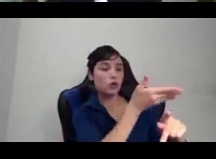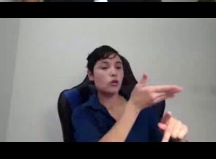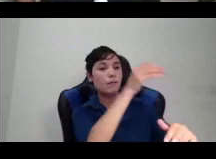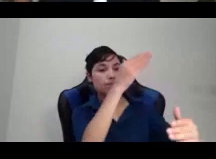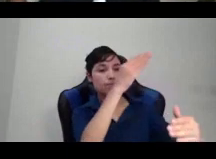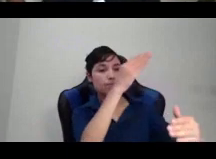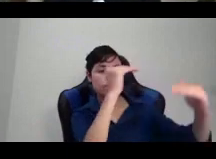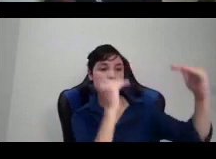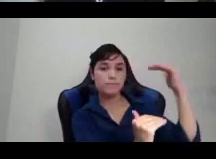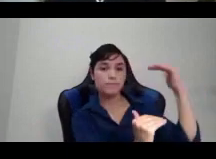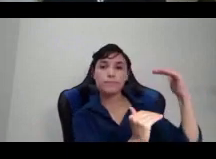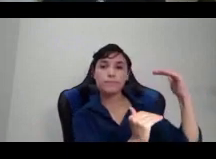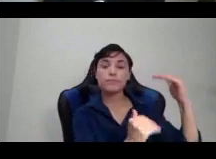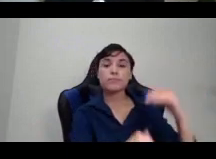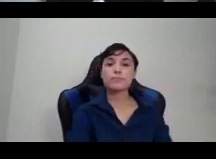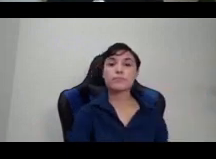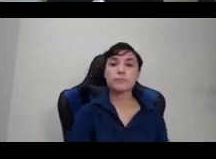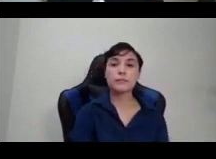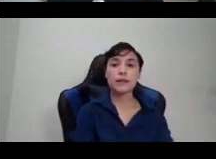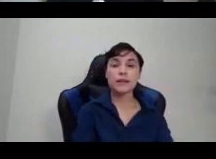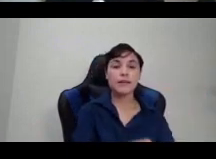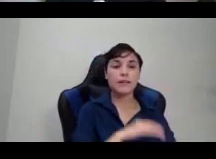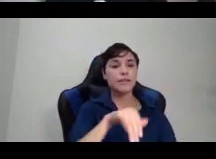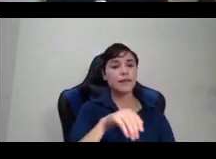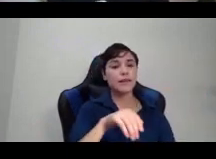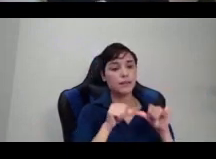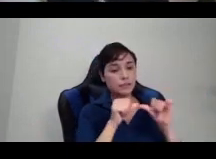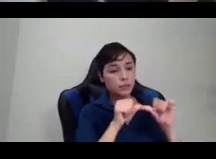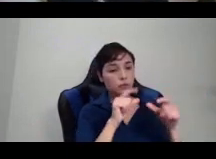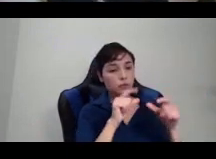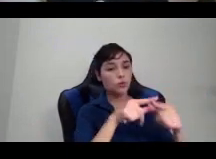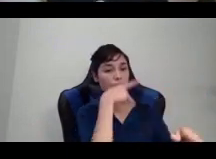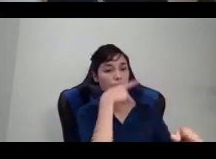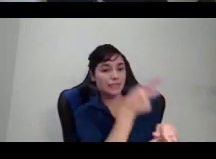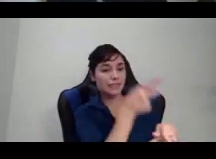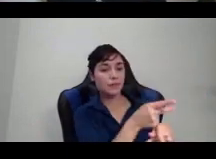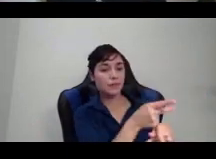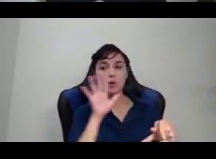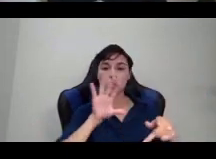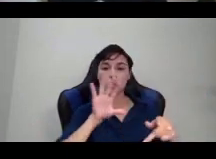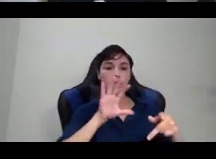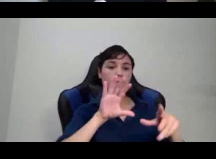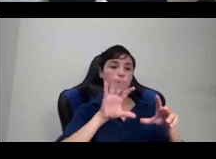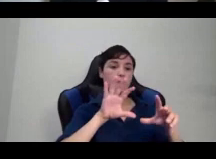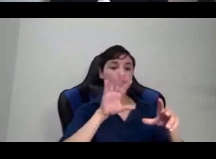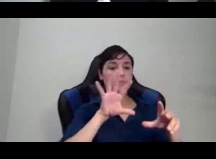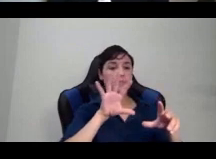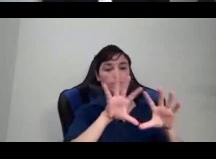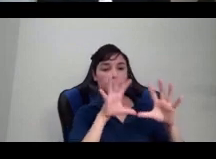people and other peoples underneath an oppressive hierarchy.